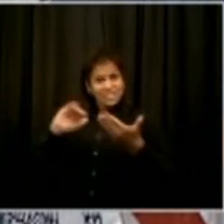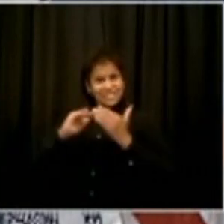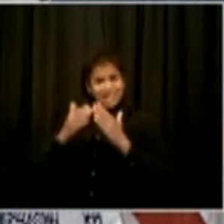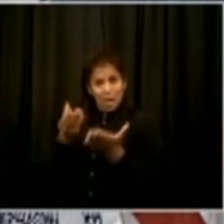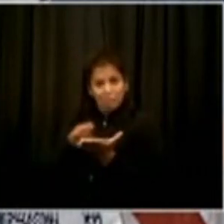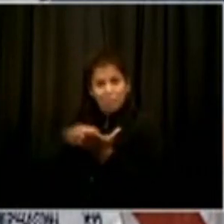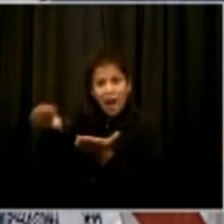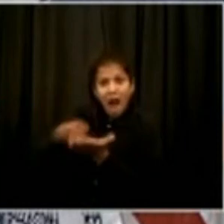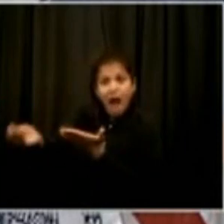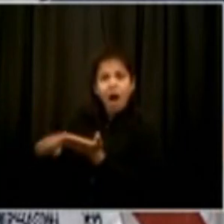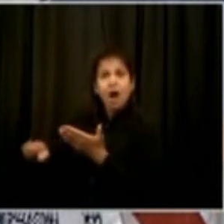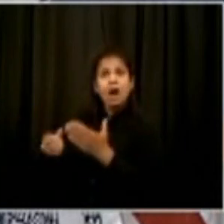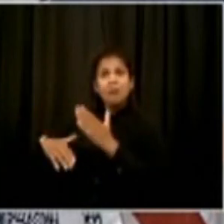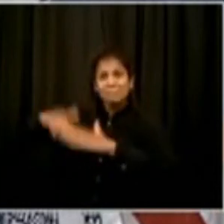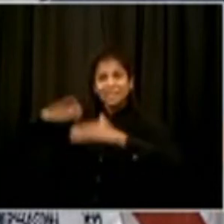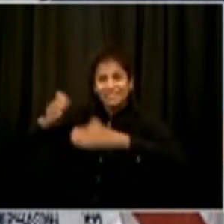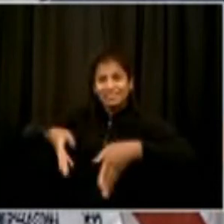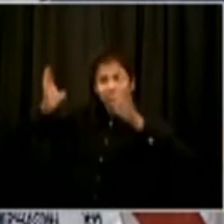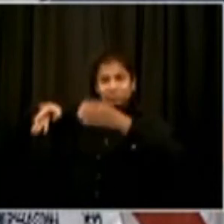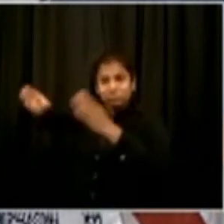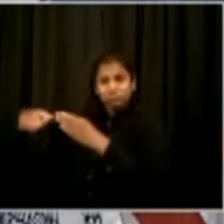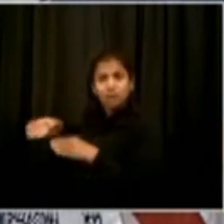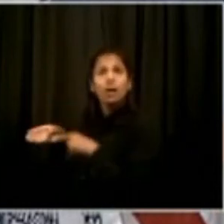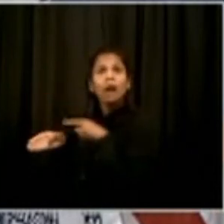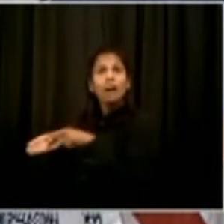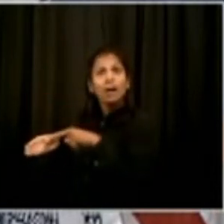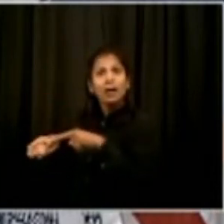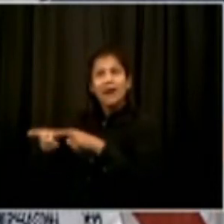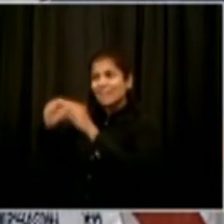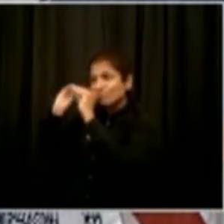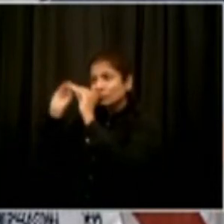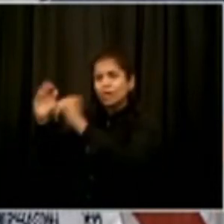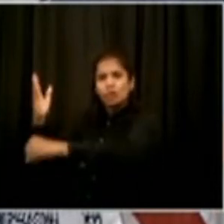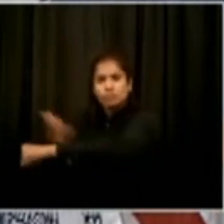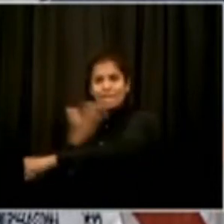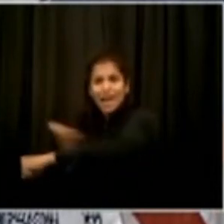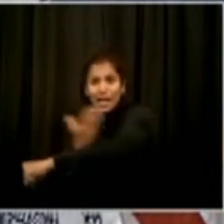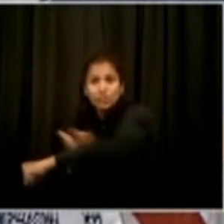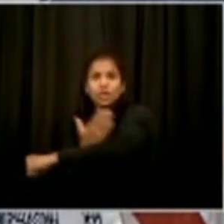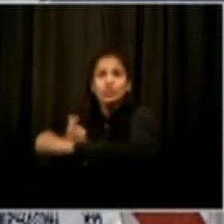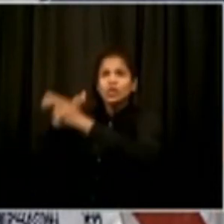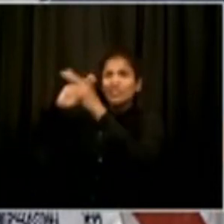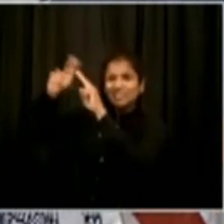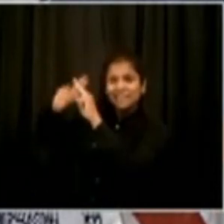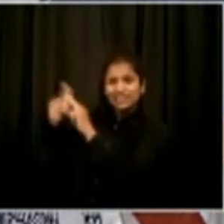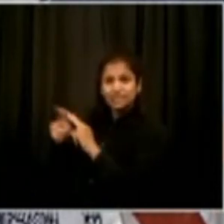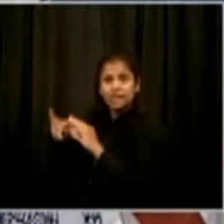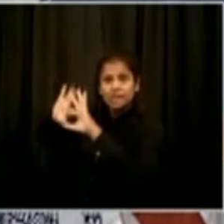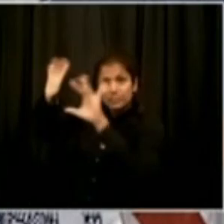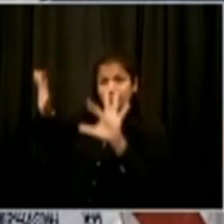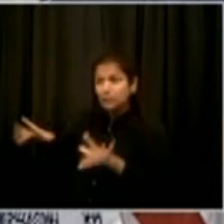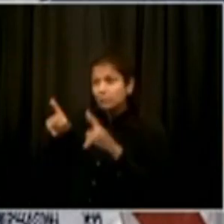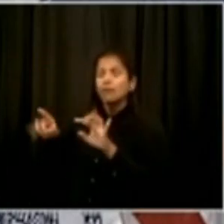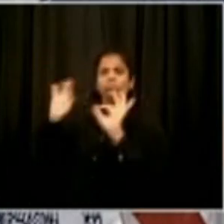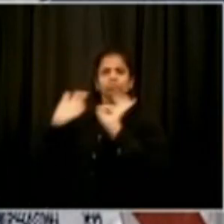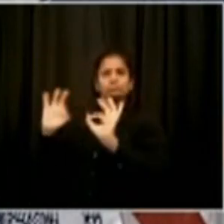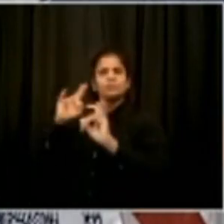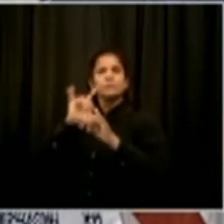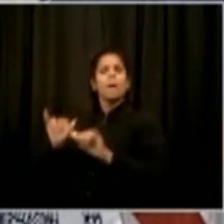some success. Let them be run by community-based nonprofit, not by folks, you know, trying to make a profit often off